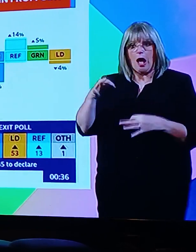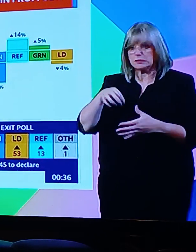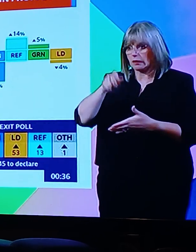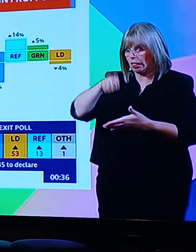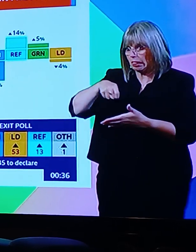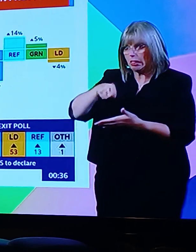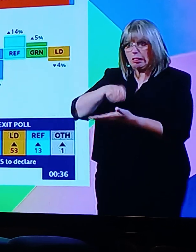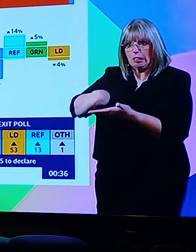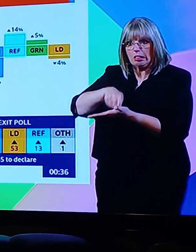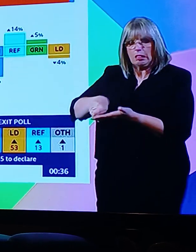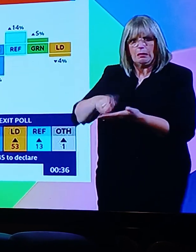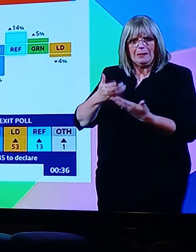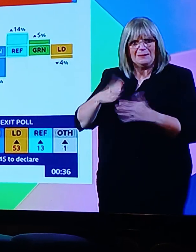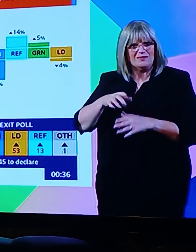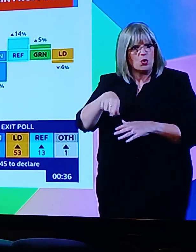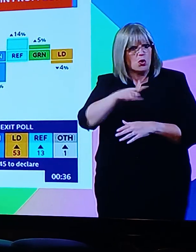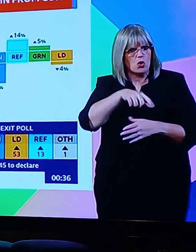so it's signed, yeah. ...about the party heading for...